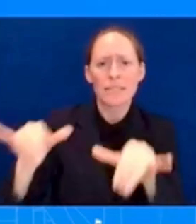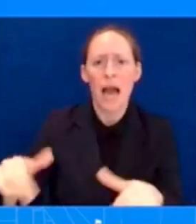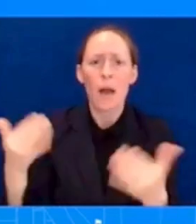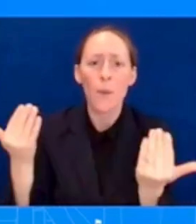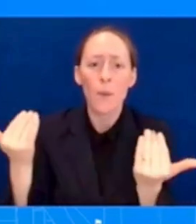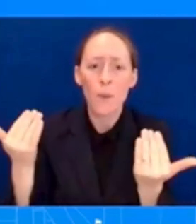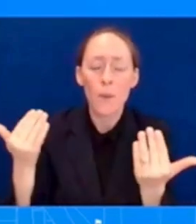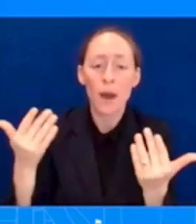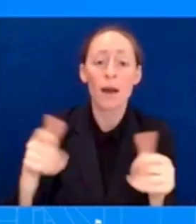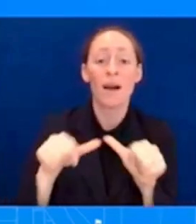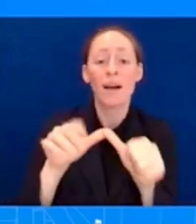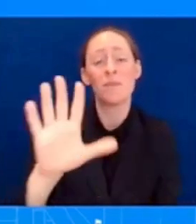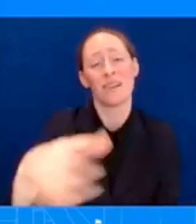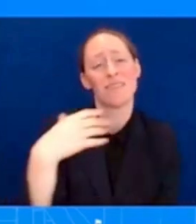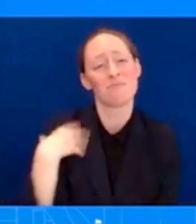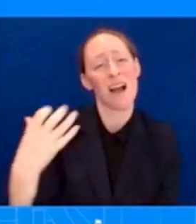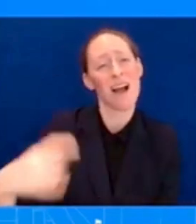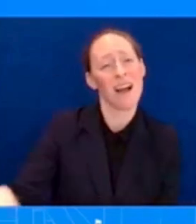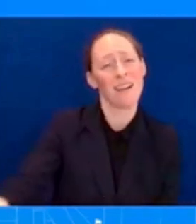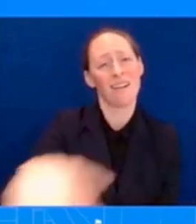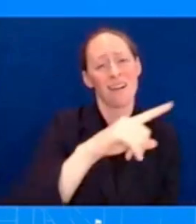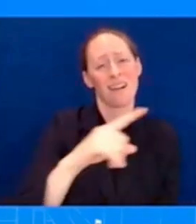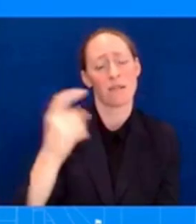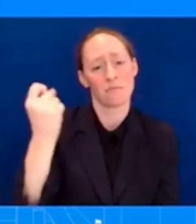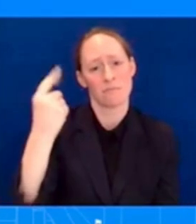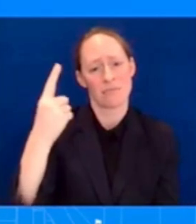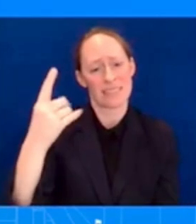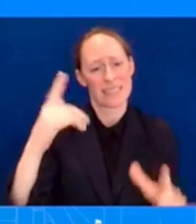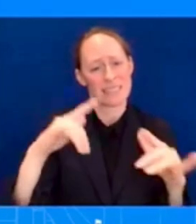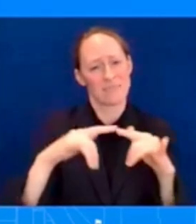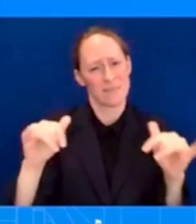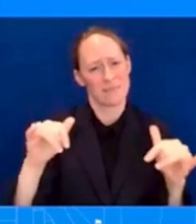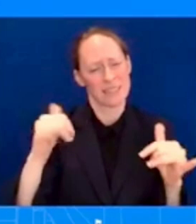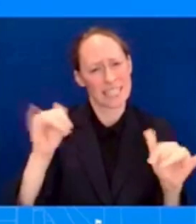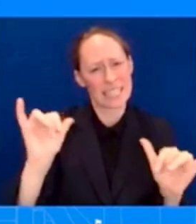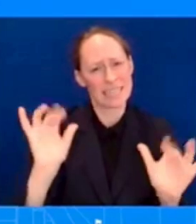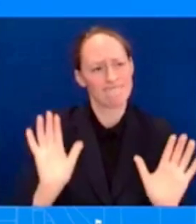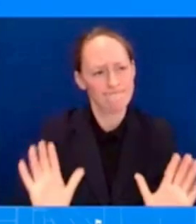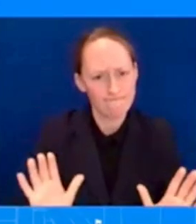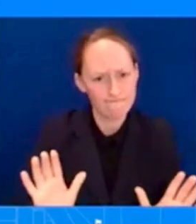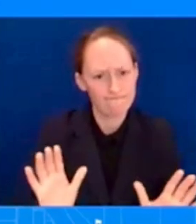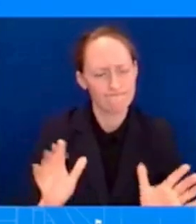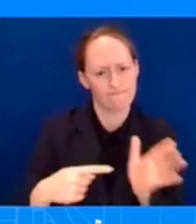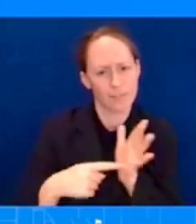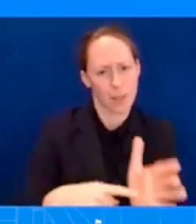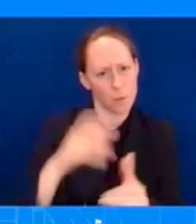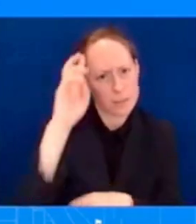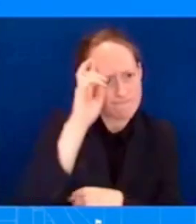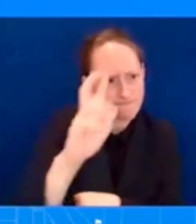good steve is it possible for the president to visit without interfering with the rescue effort